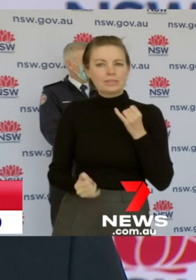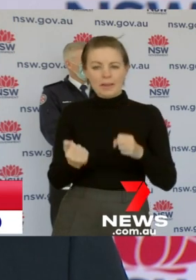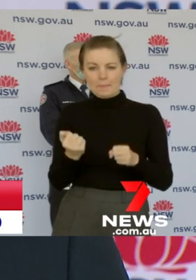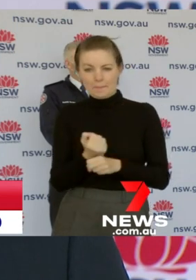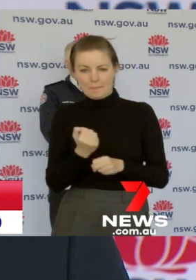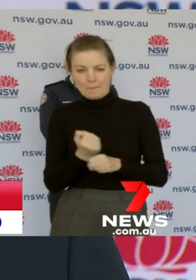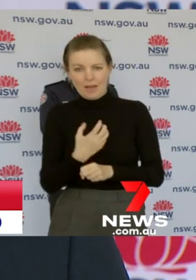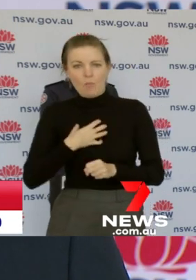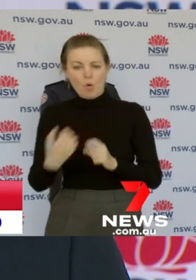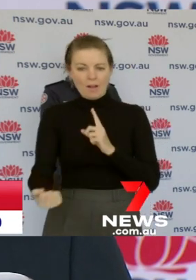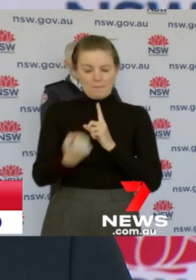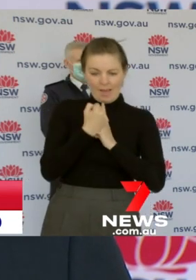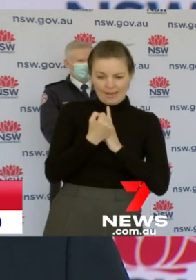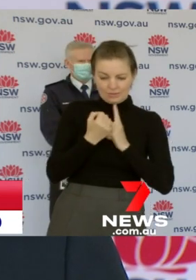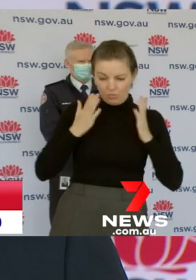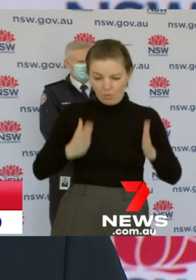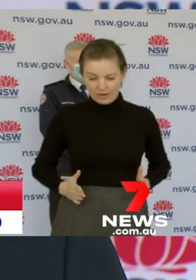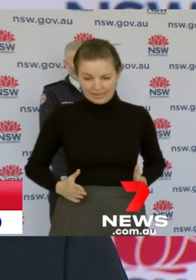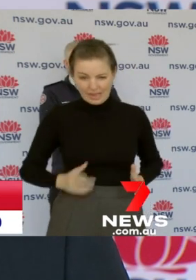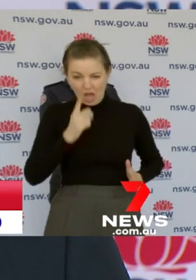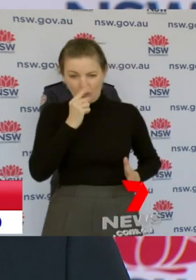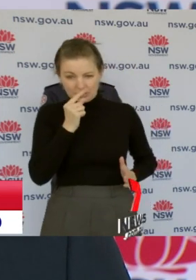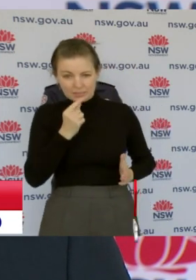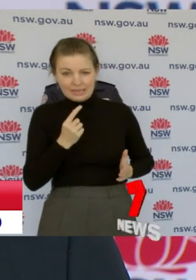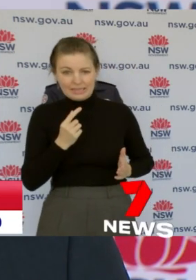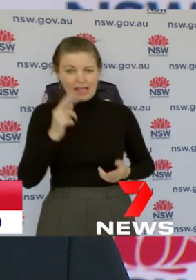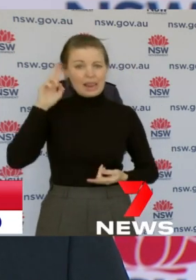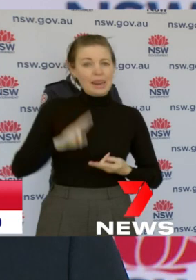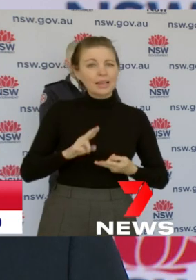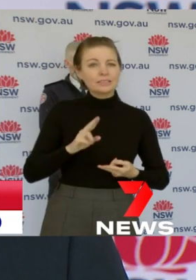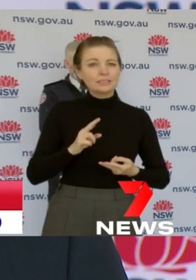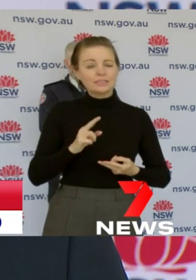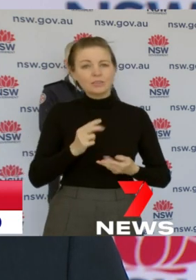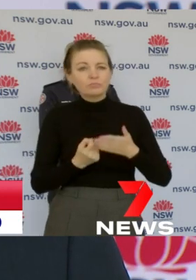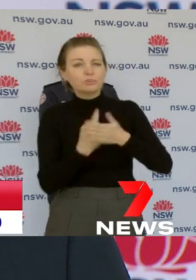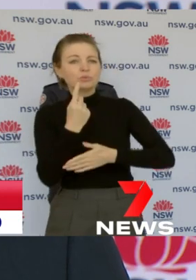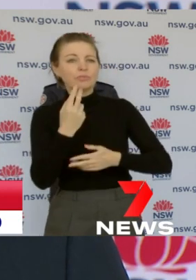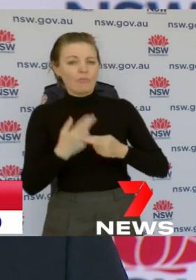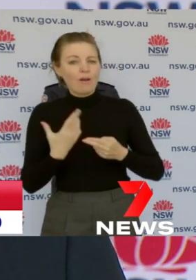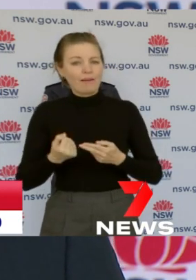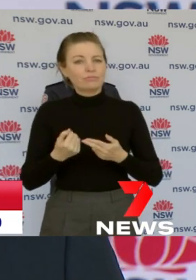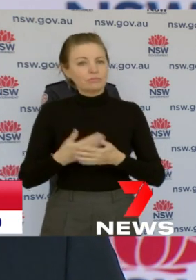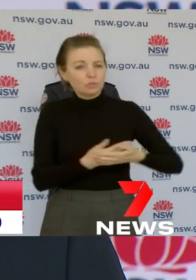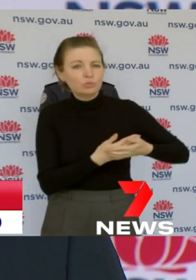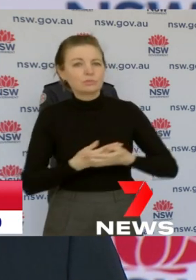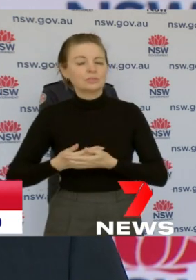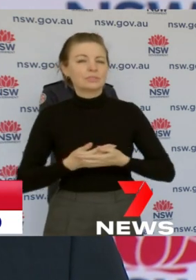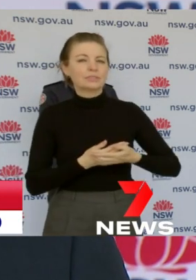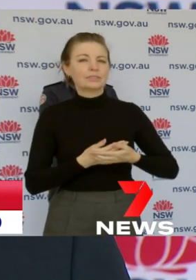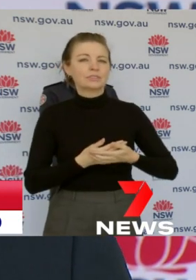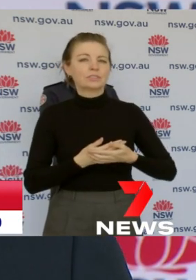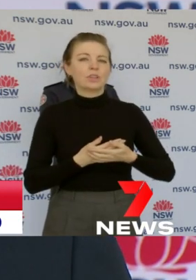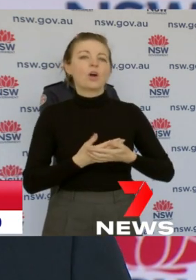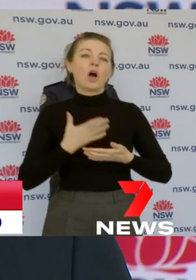children and to have as many children as they'd like. So I think the strong message here is don't believe what you're seeing in the social